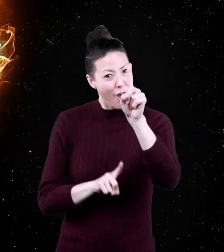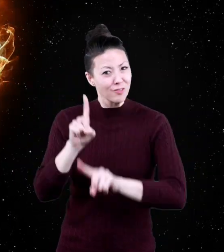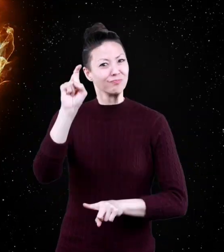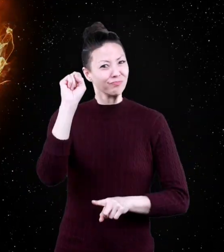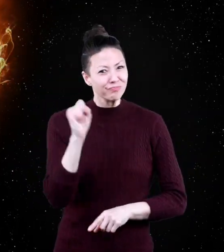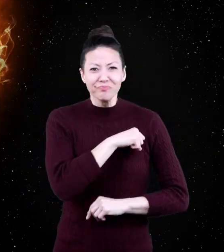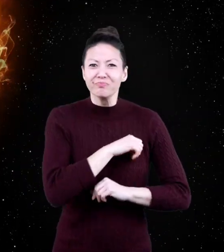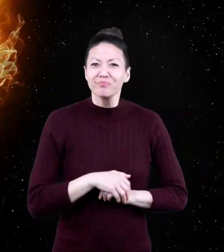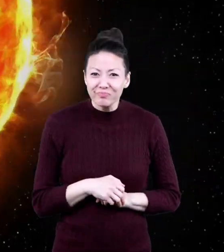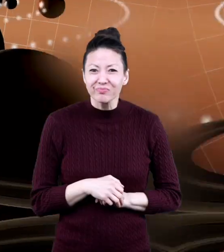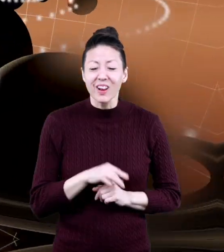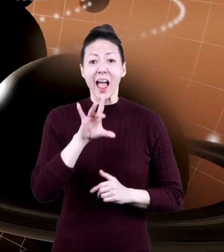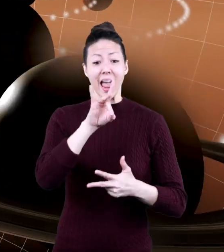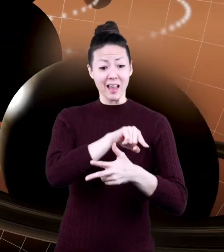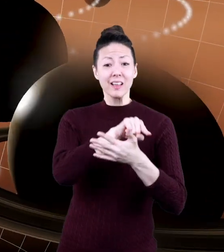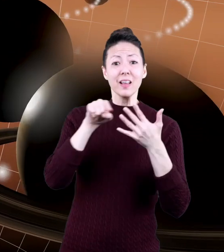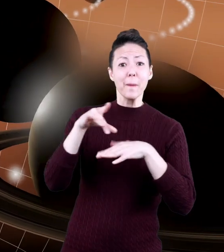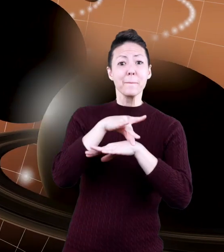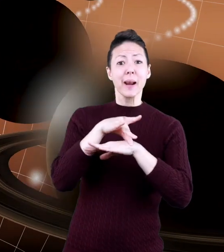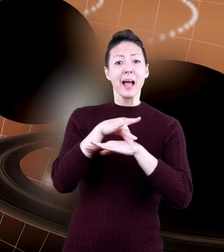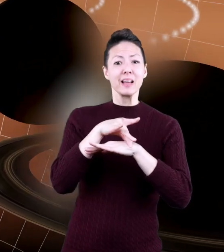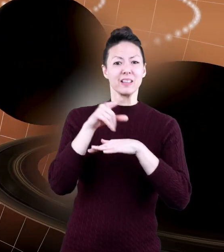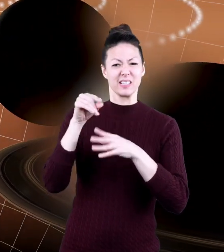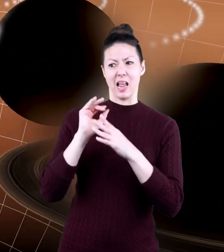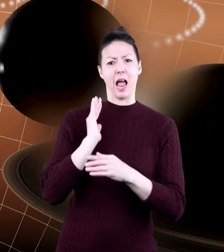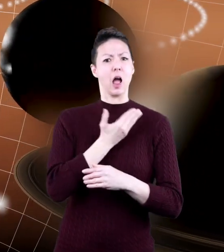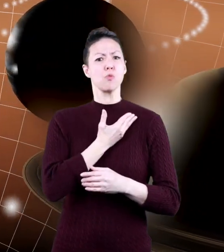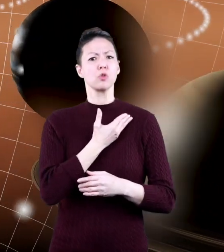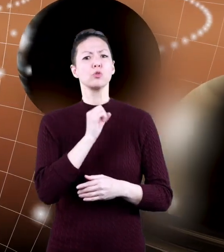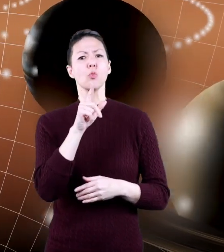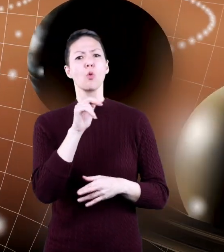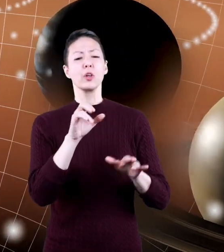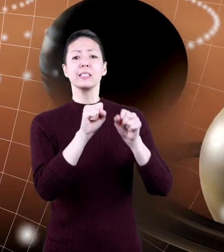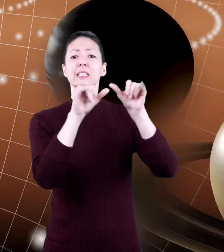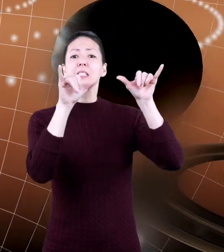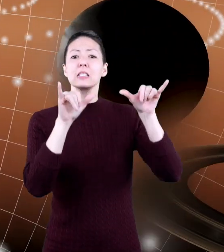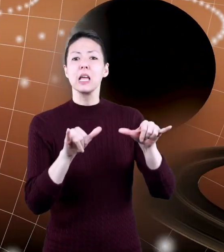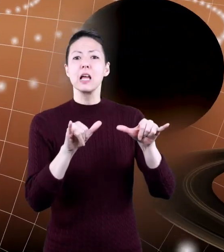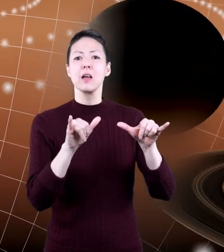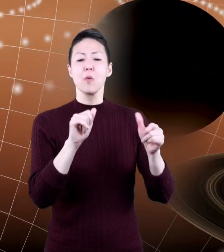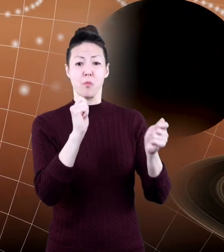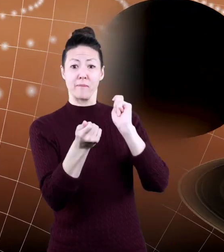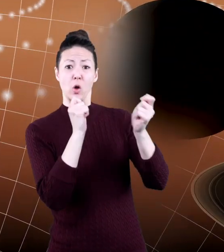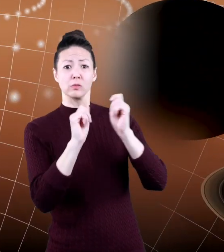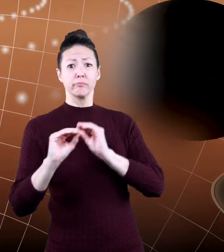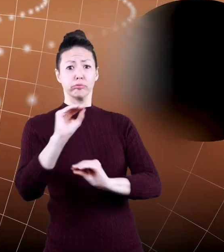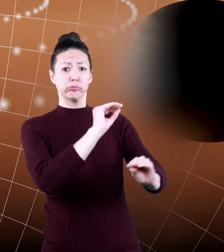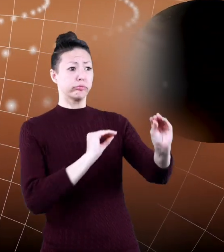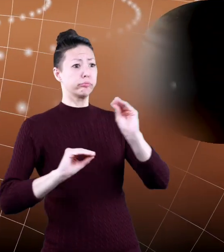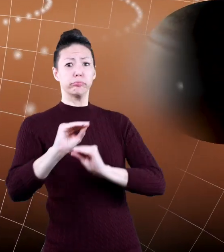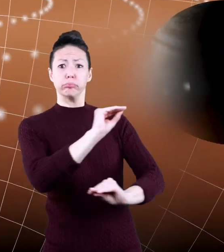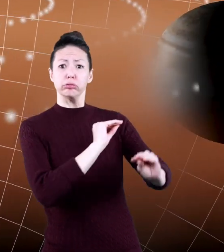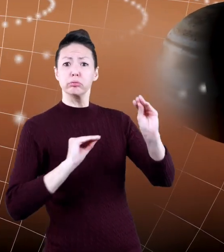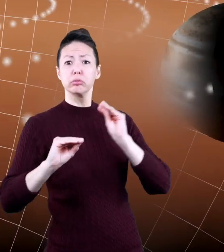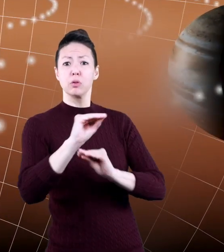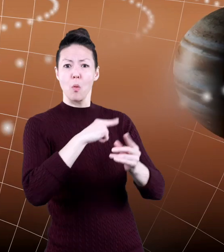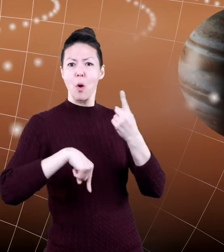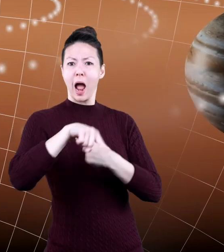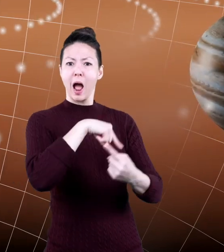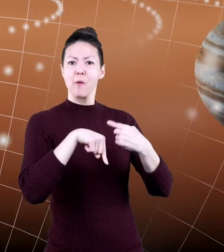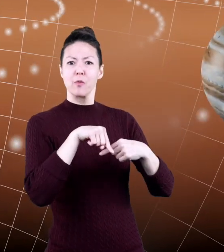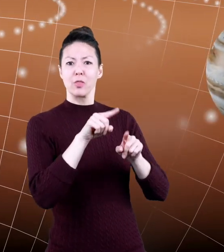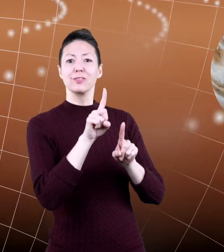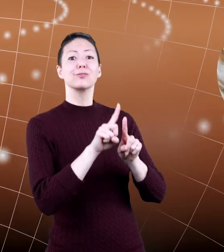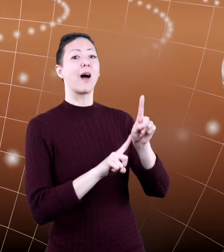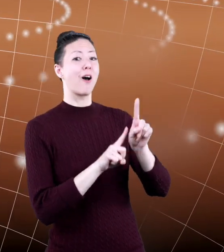a massive star. And the eight planets in our solar system all revolve or move around